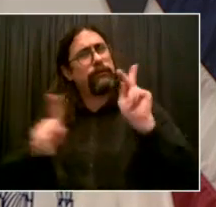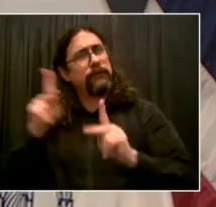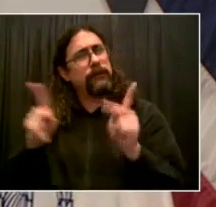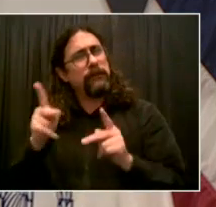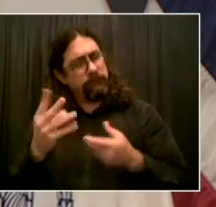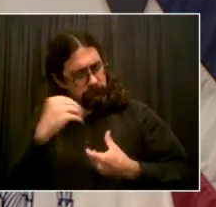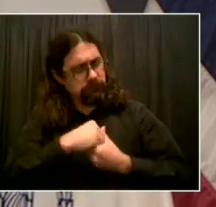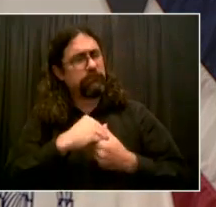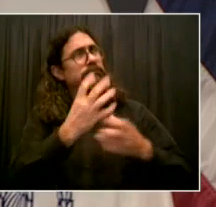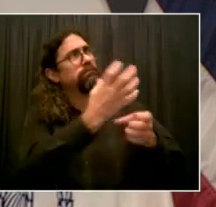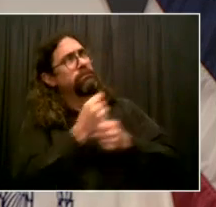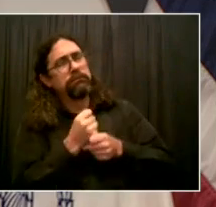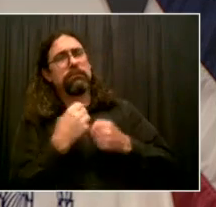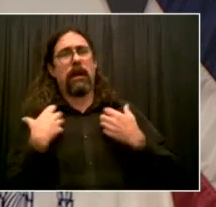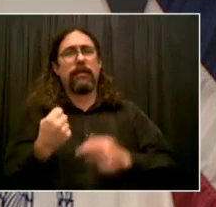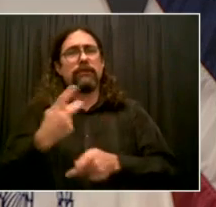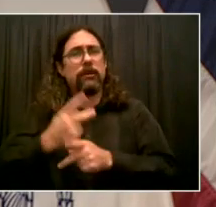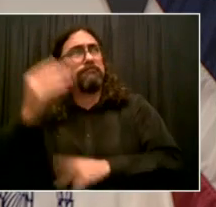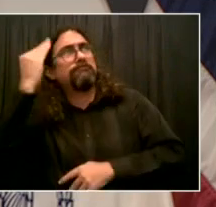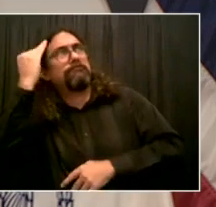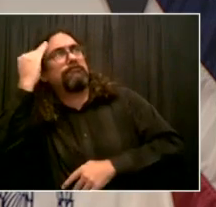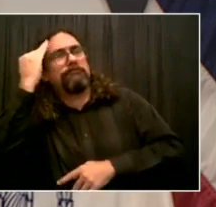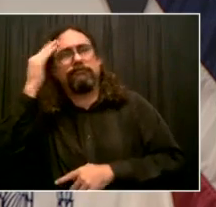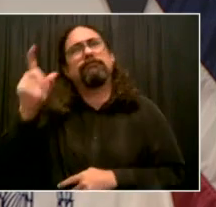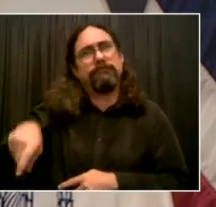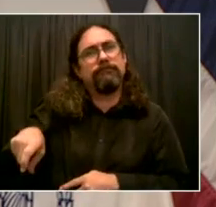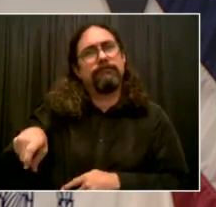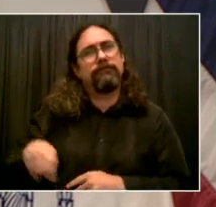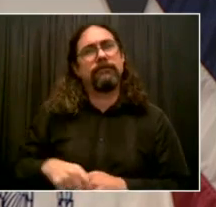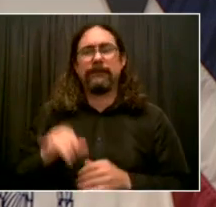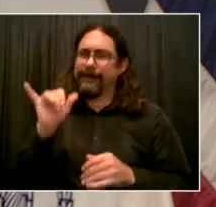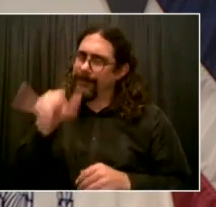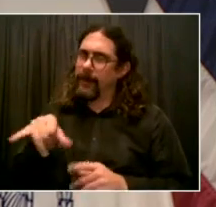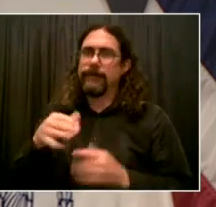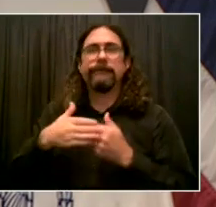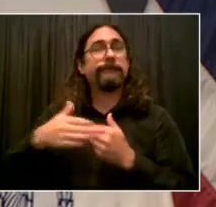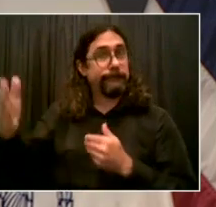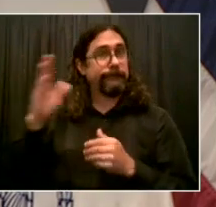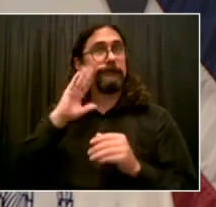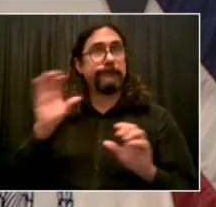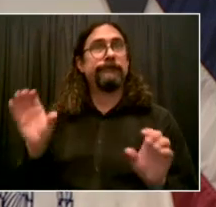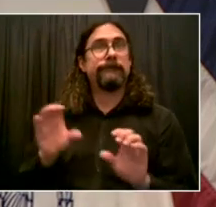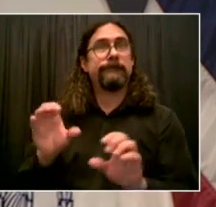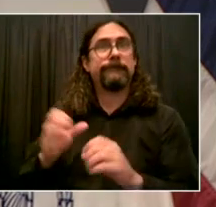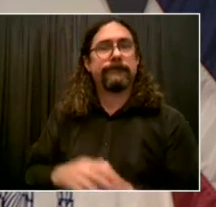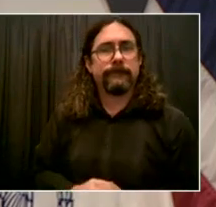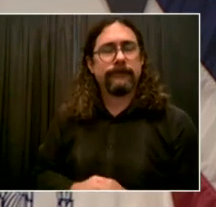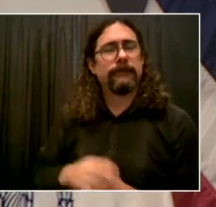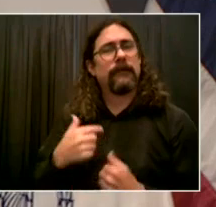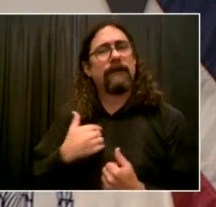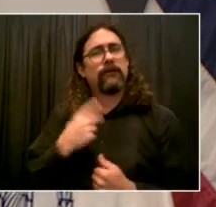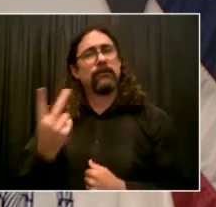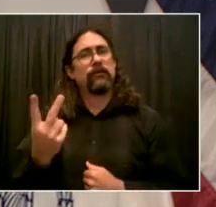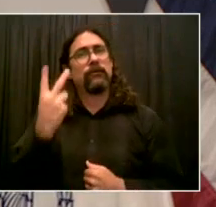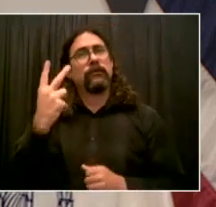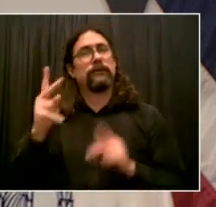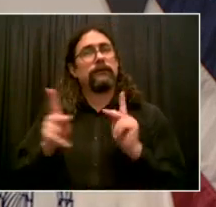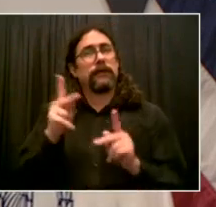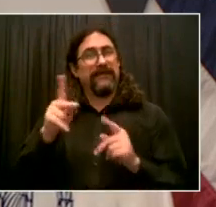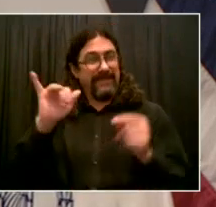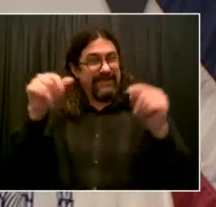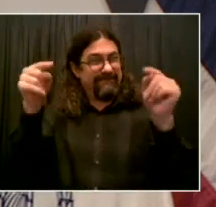never before. want you to hear from two of the visionaries who have created this idea and are helping it come to life.